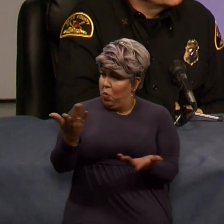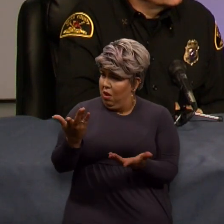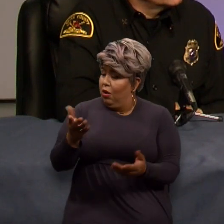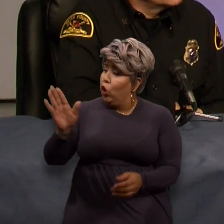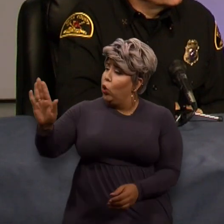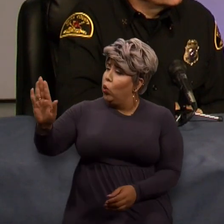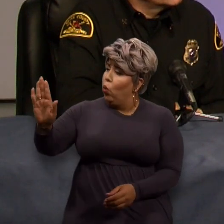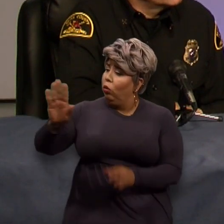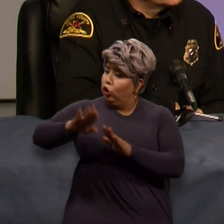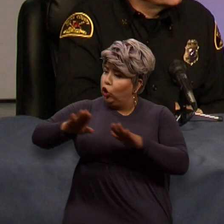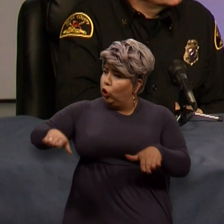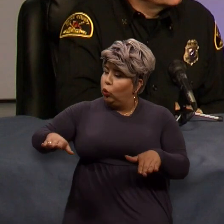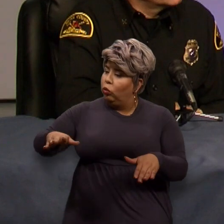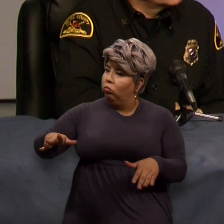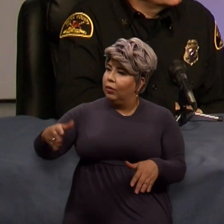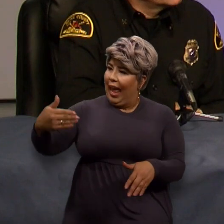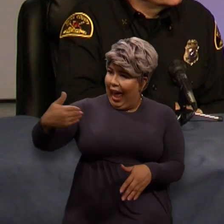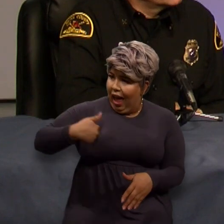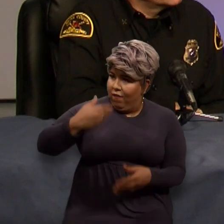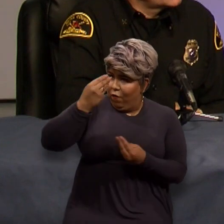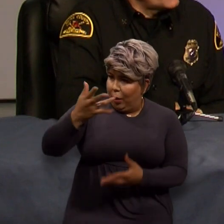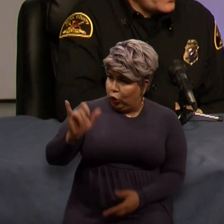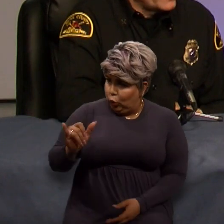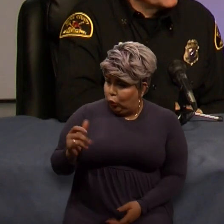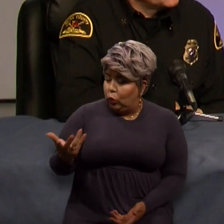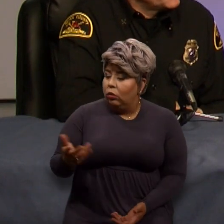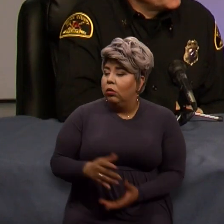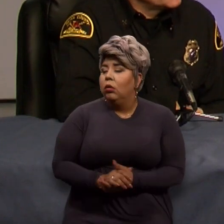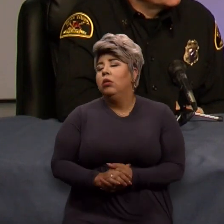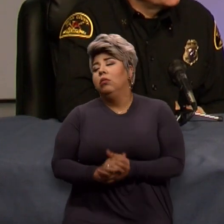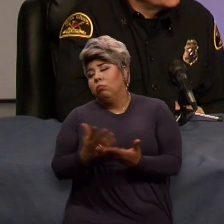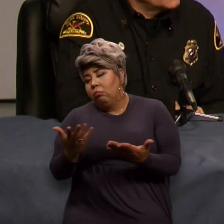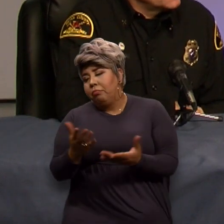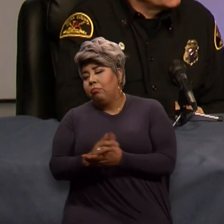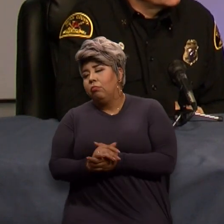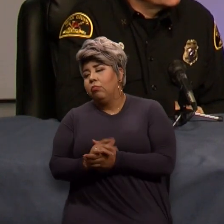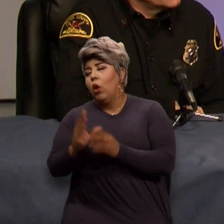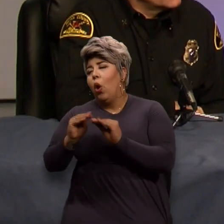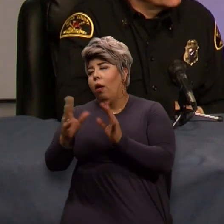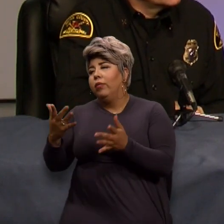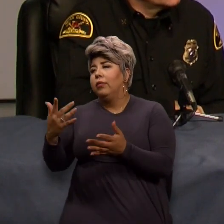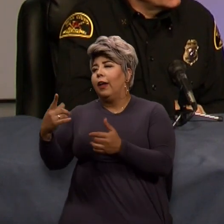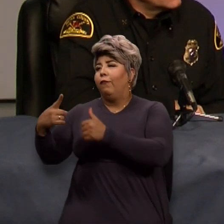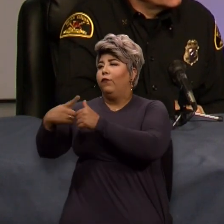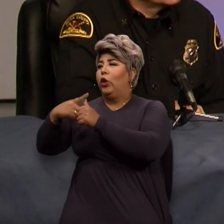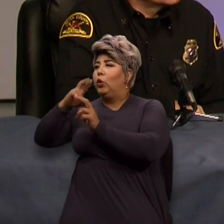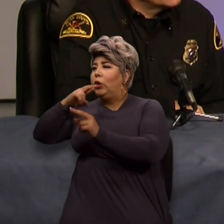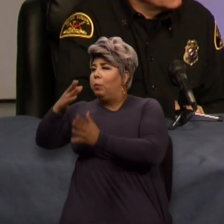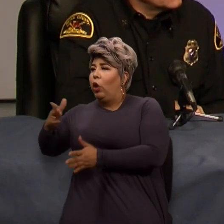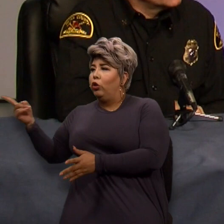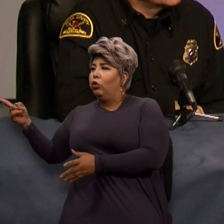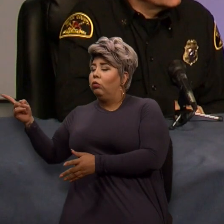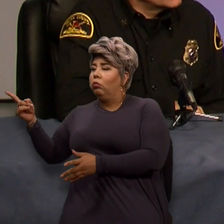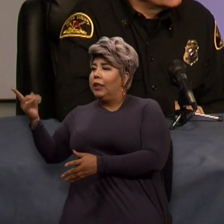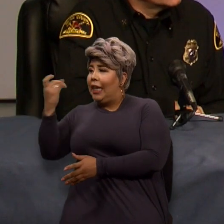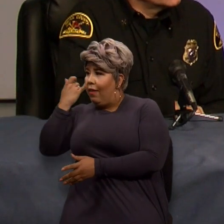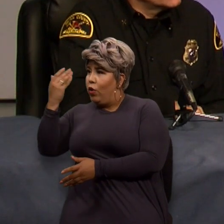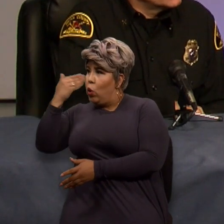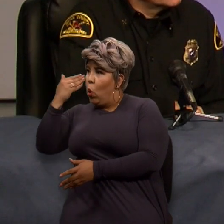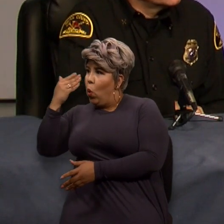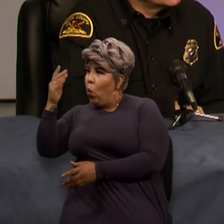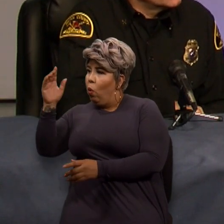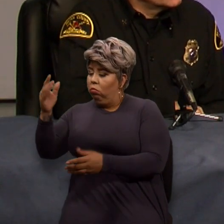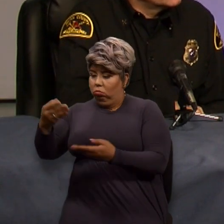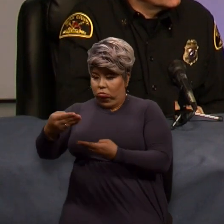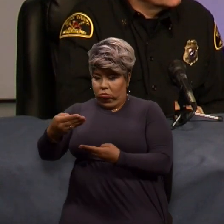to have this information. Because, you know, for first responders who may need that information to go to a child's school, they